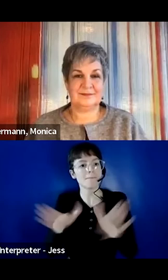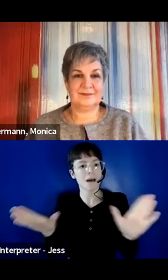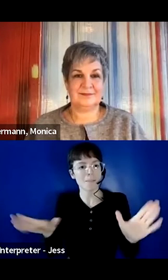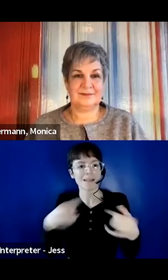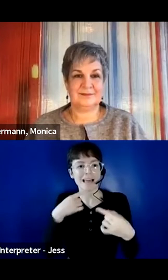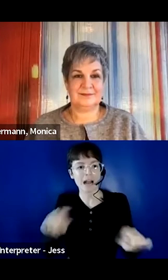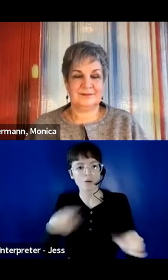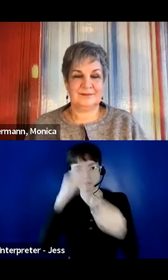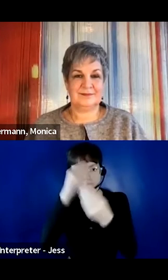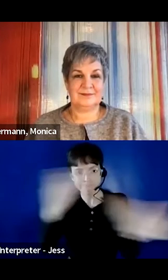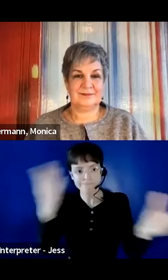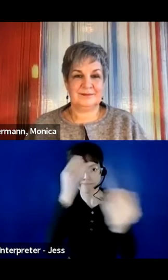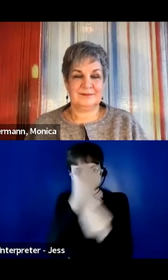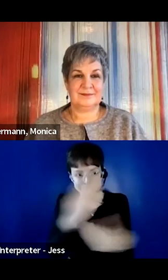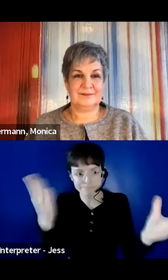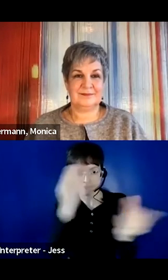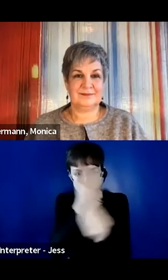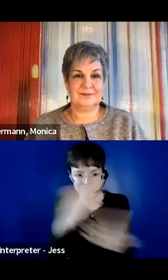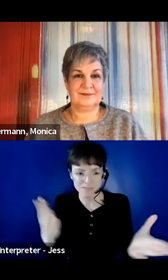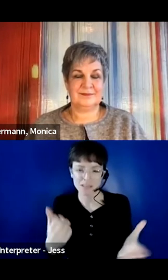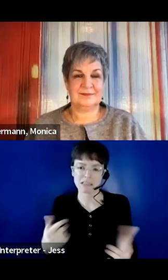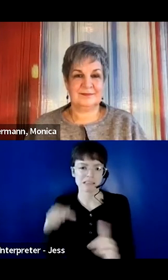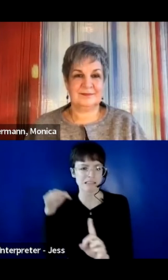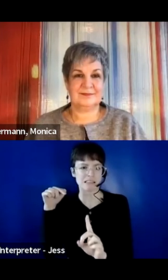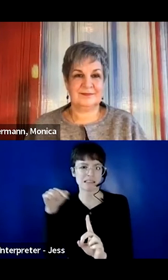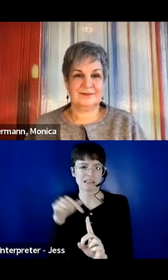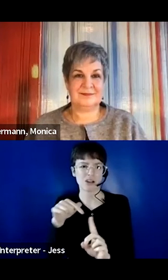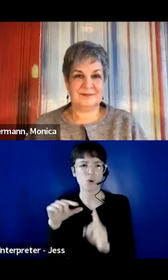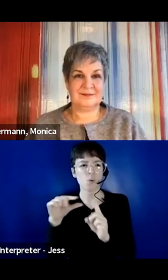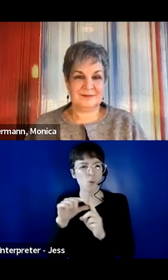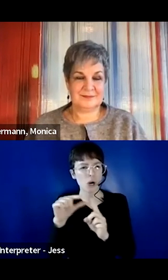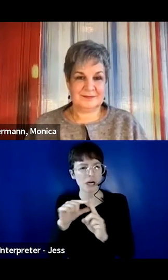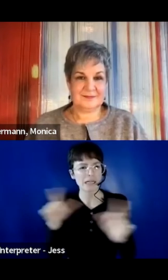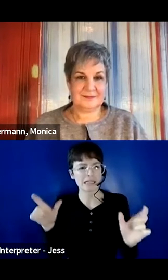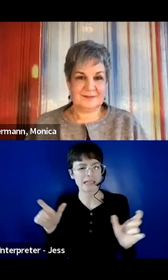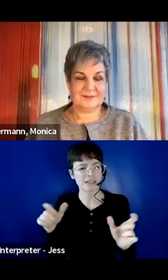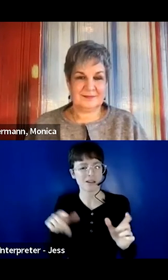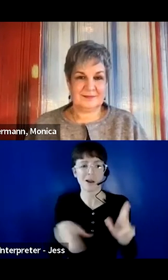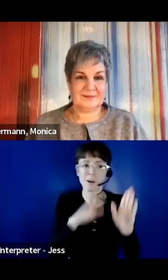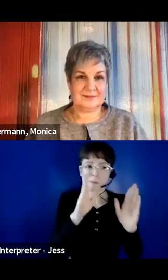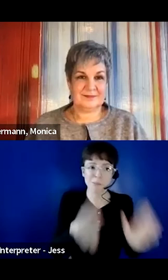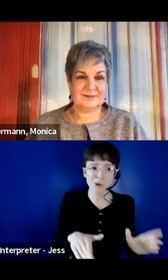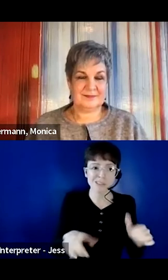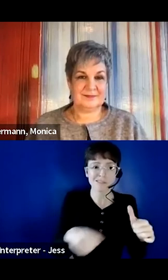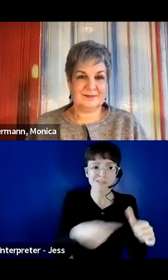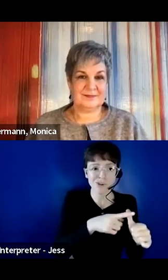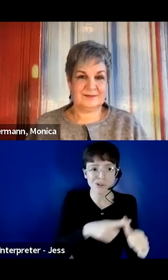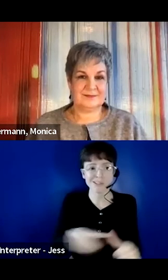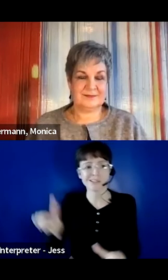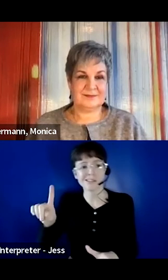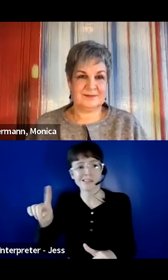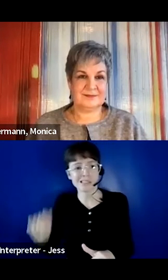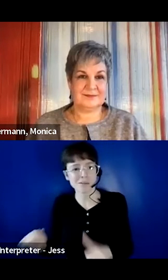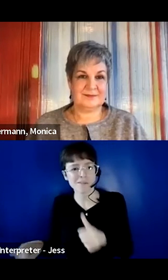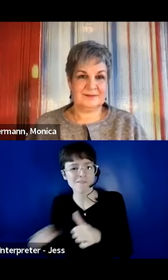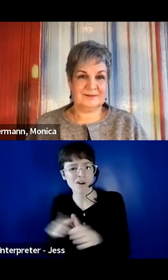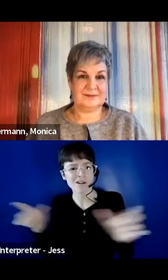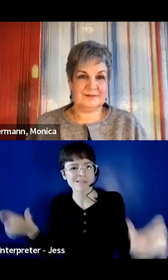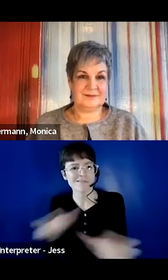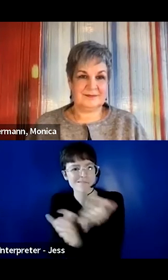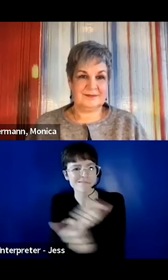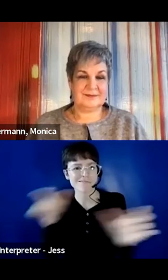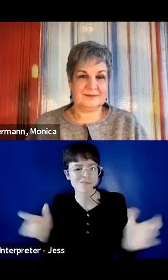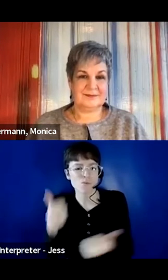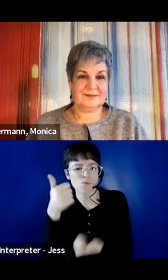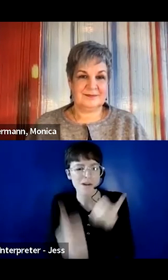thoughts on person first versus disability first in these communications? We want to be respectful of people's preferences, but we also want